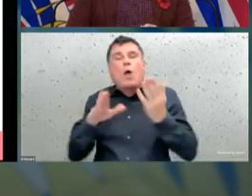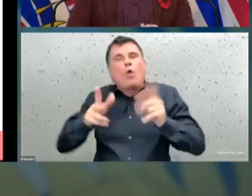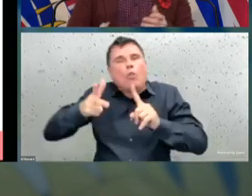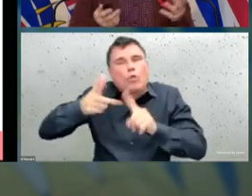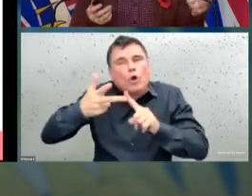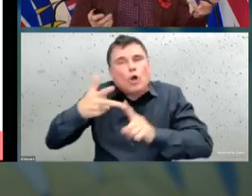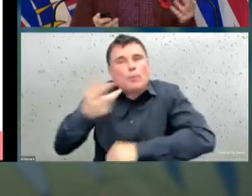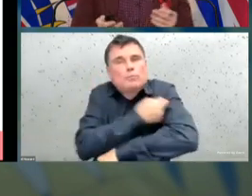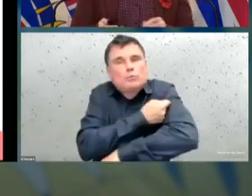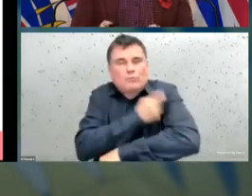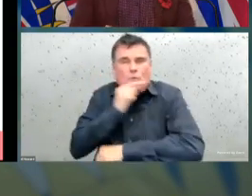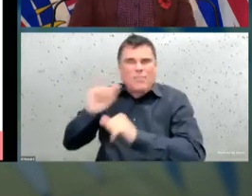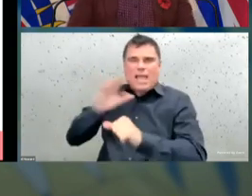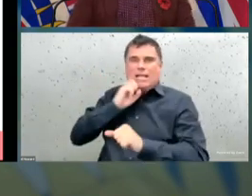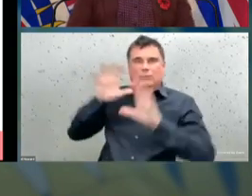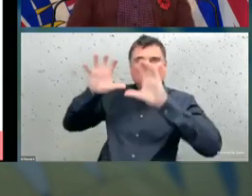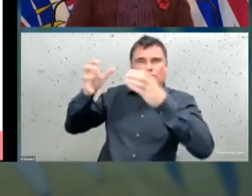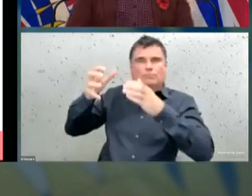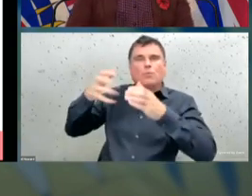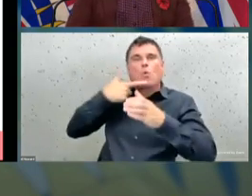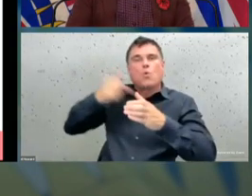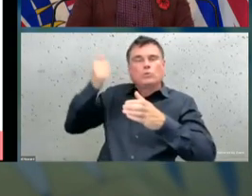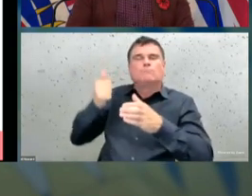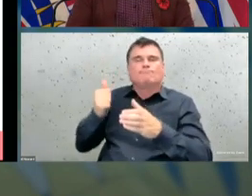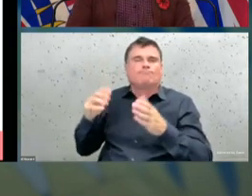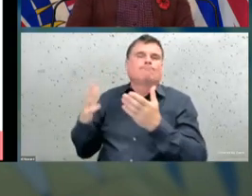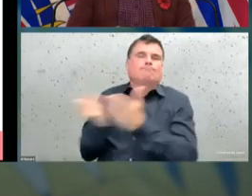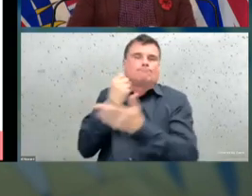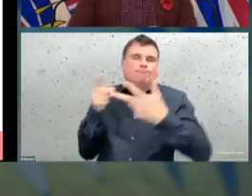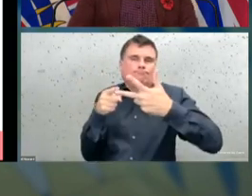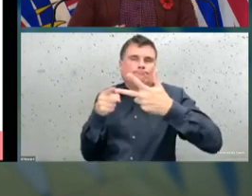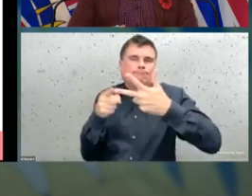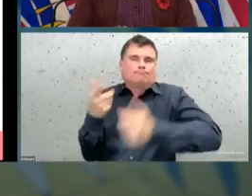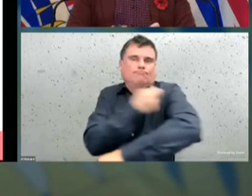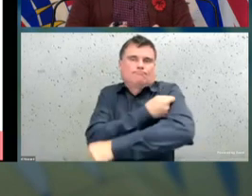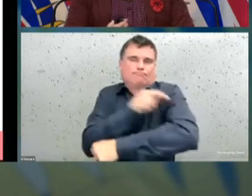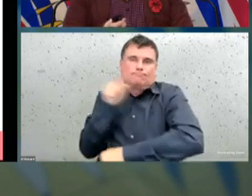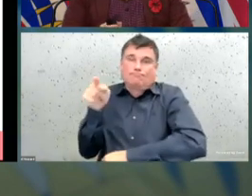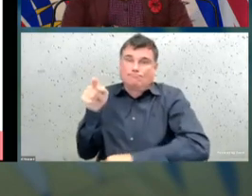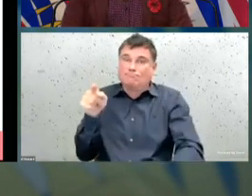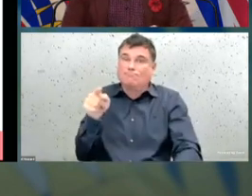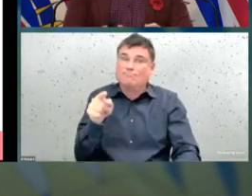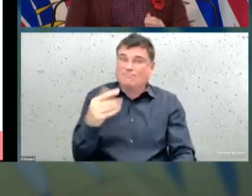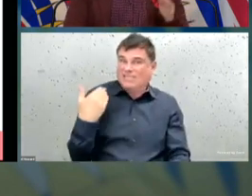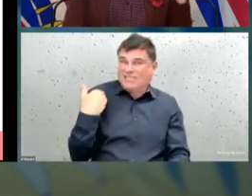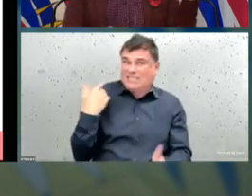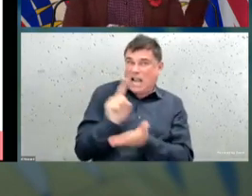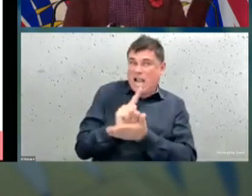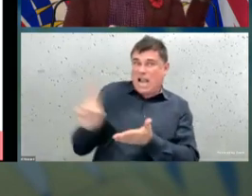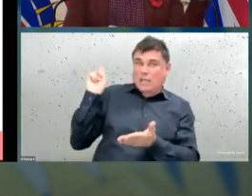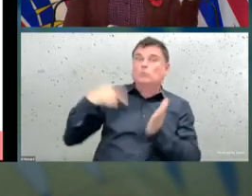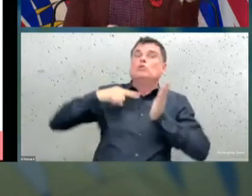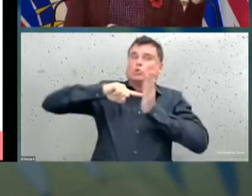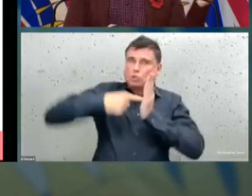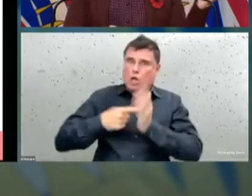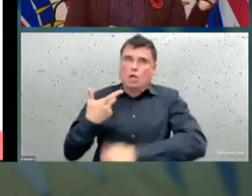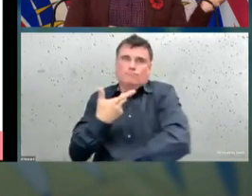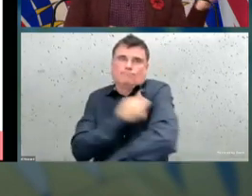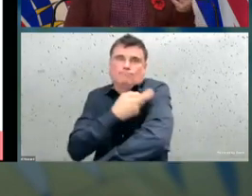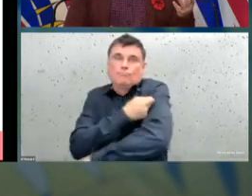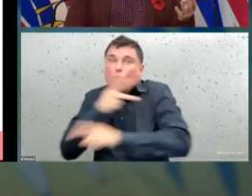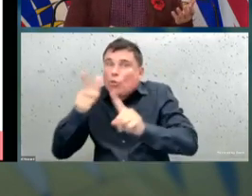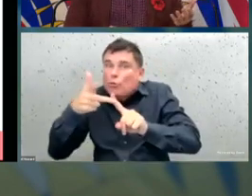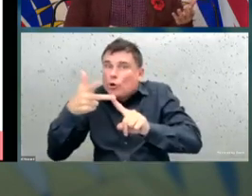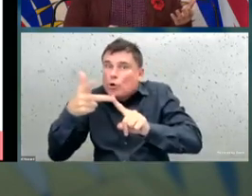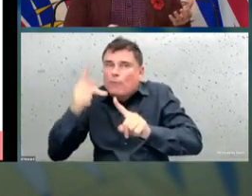booster doses, and that has started in the past week. This is just an update again of the impact of the